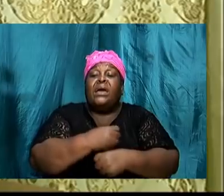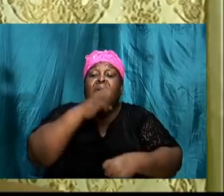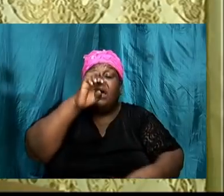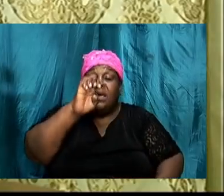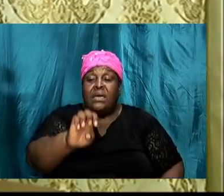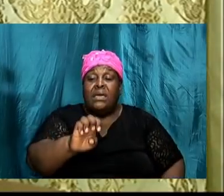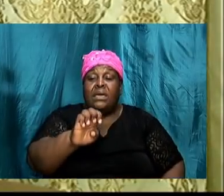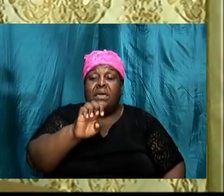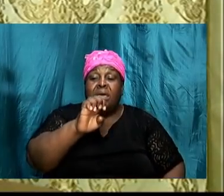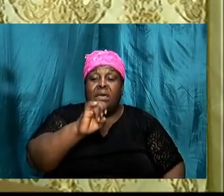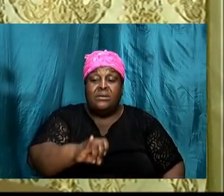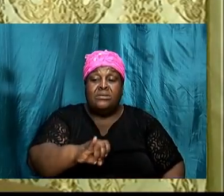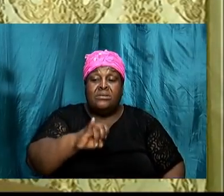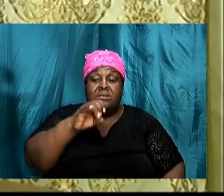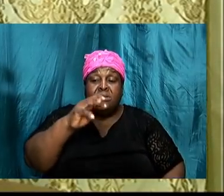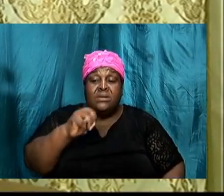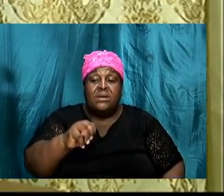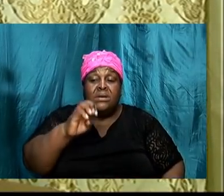Ishmael be my heir.